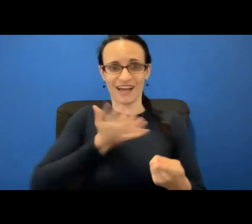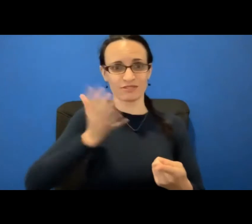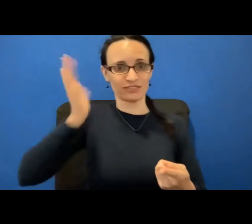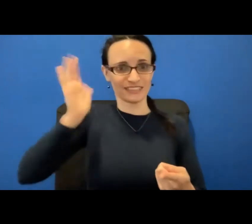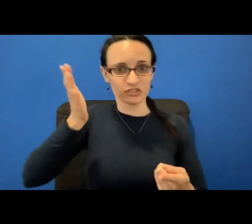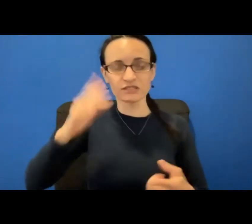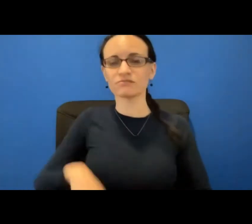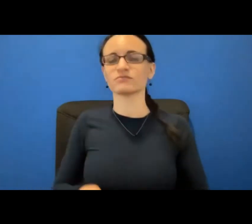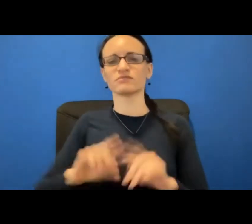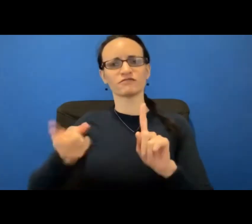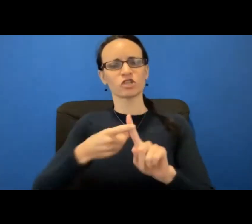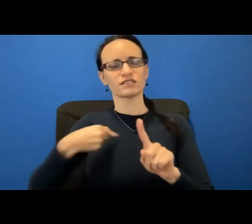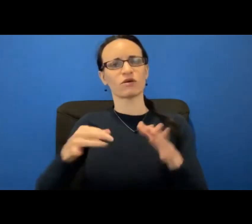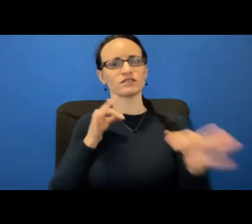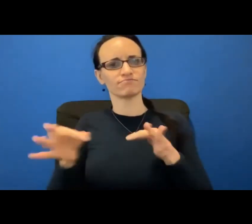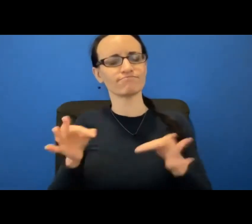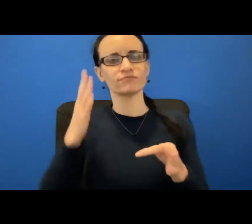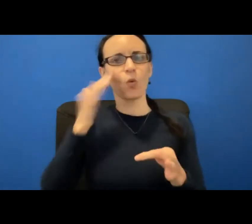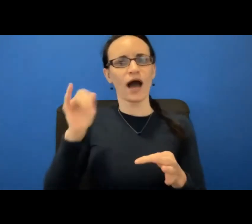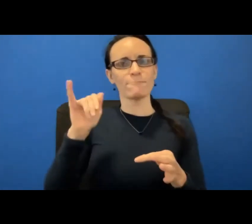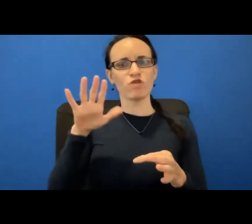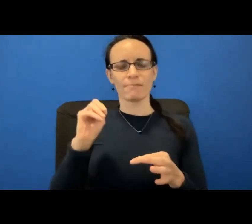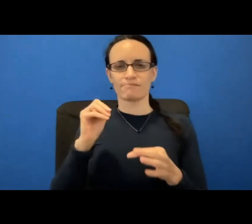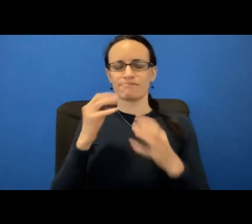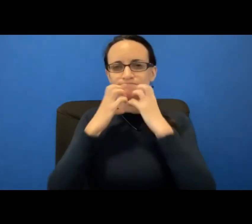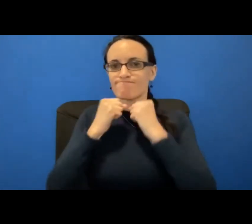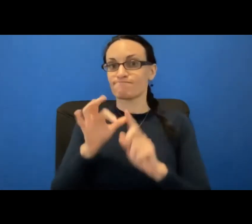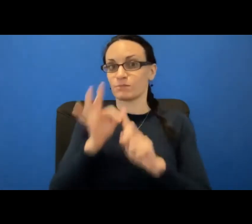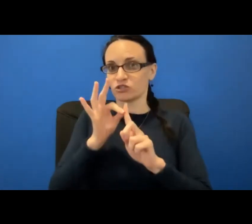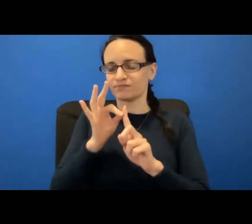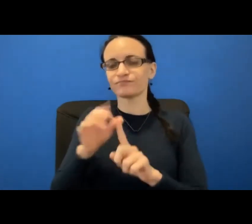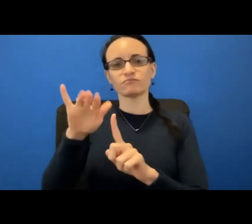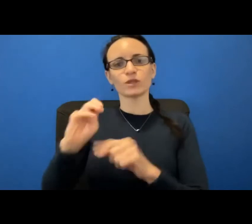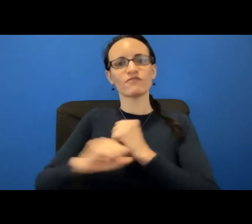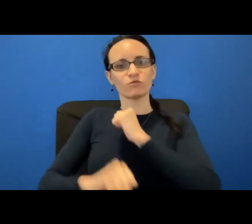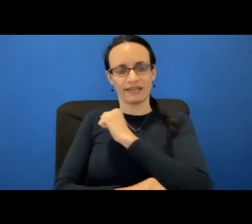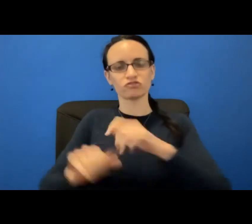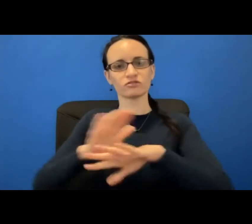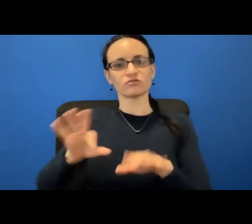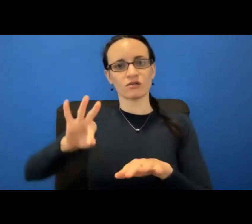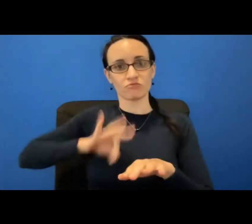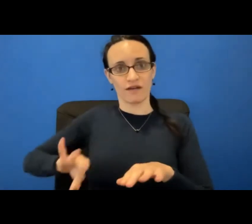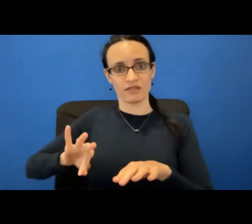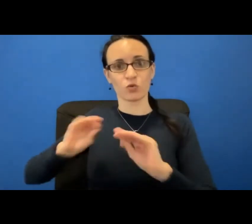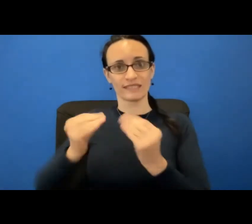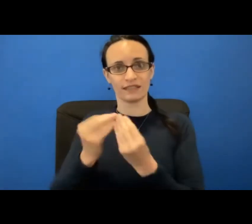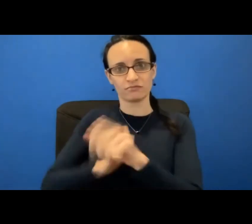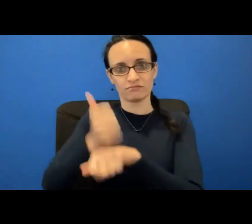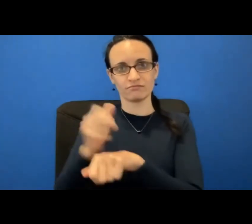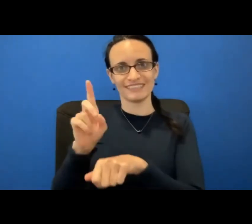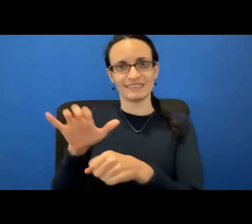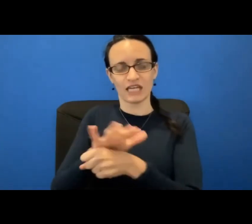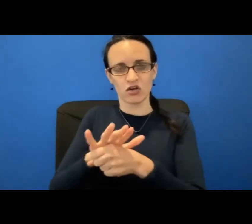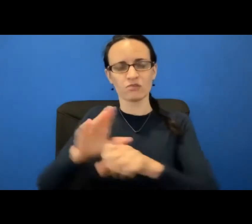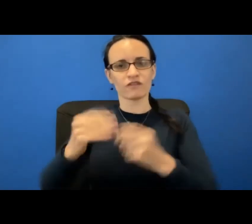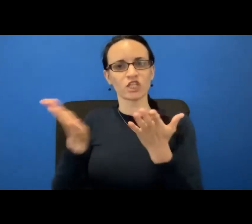you a bit more About why Brehm is so special The Brehm Foundation is a nonprofit based in the D.C. area But serves women across the